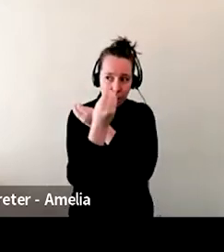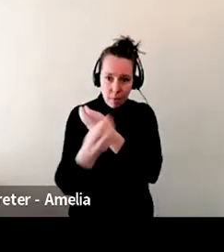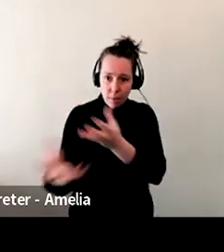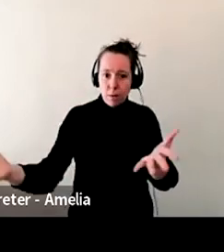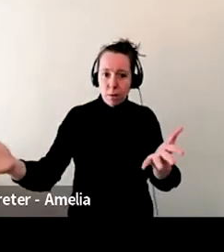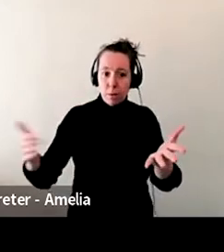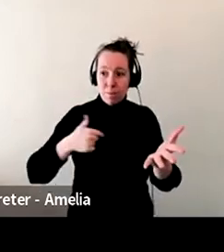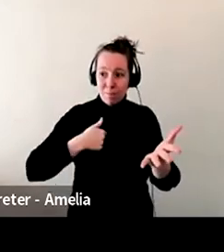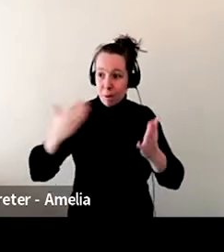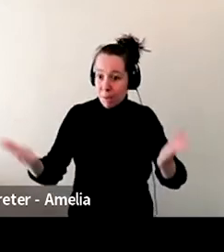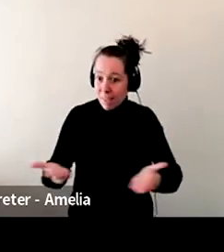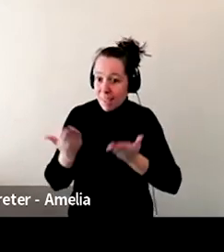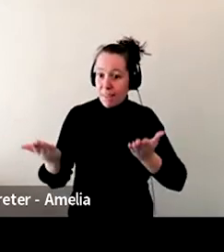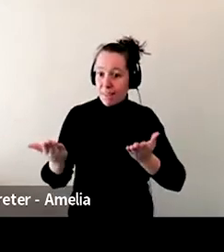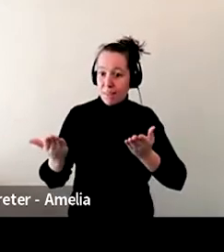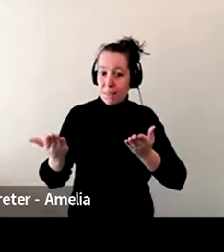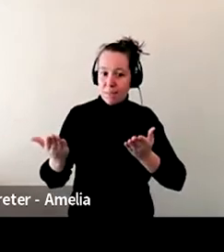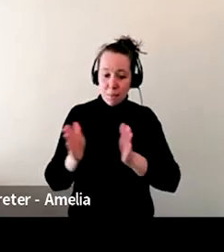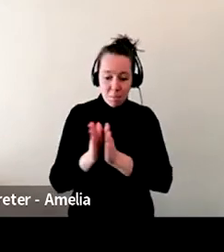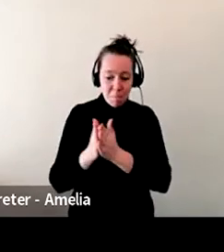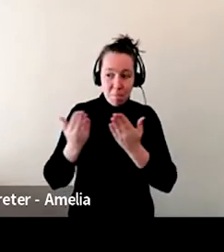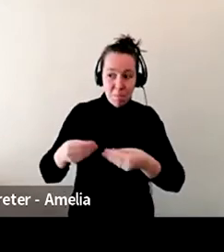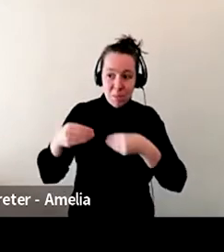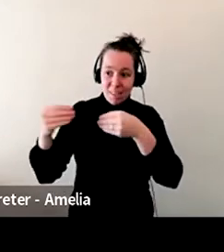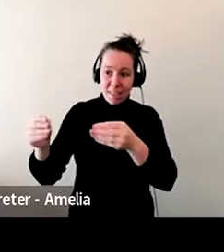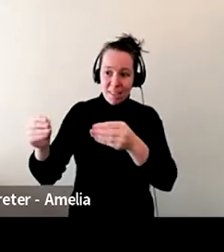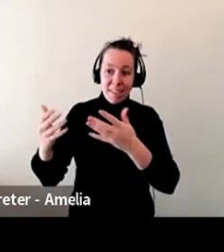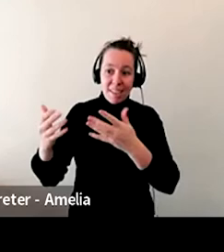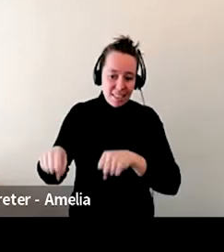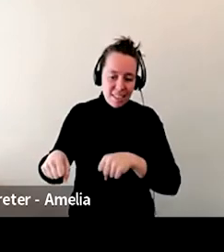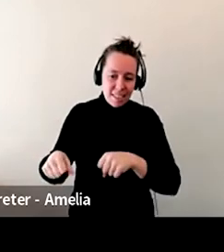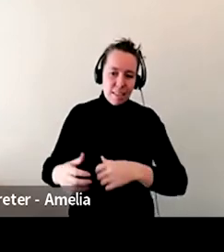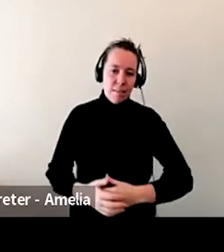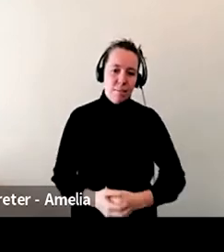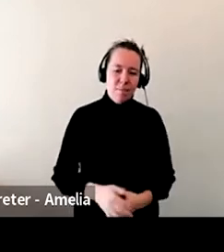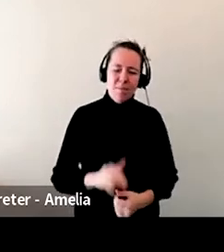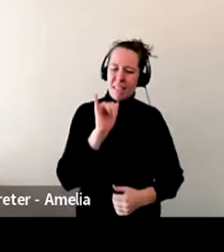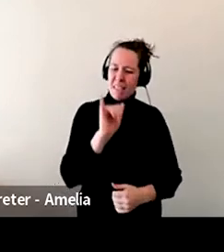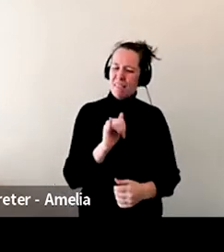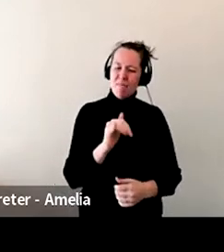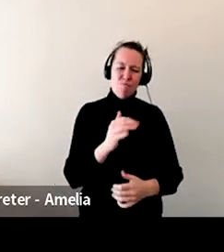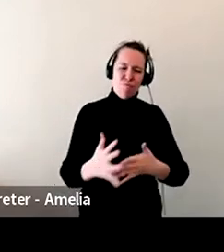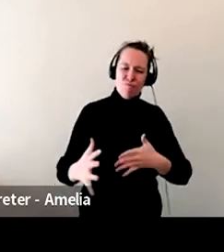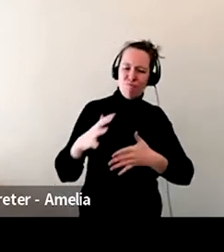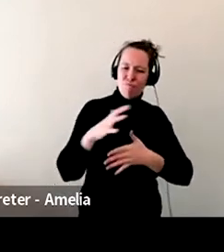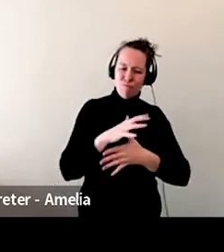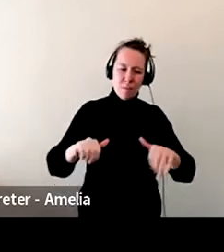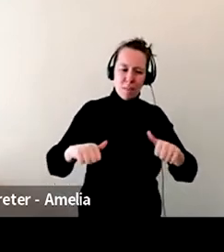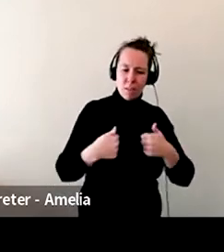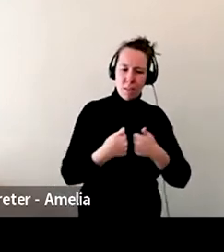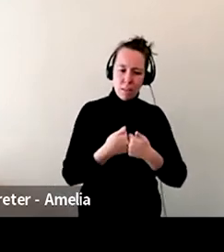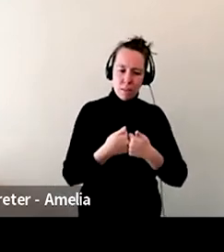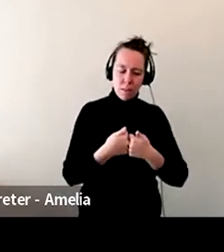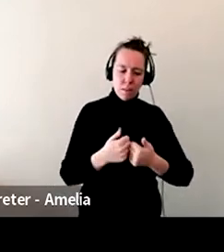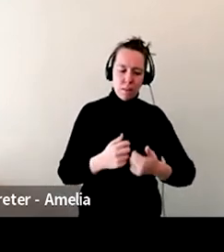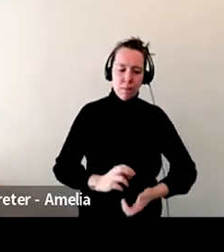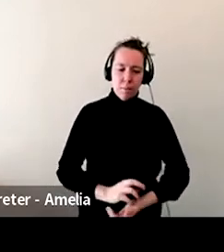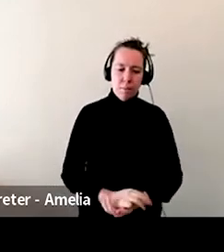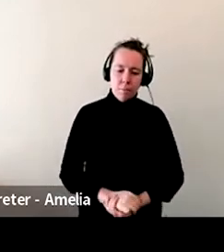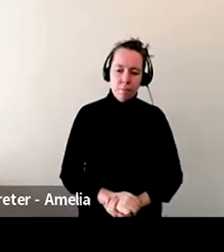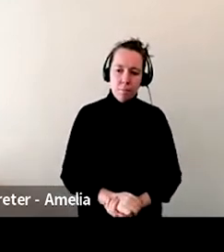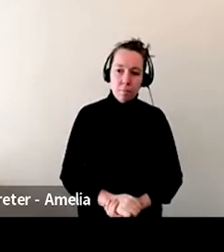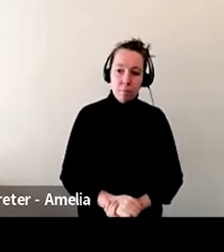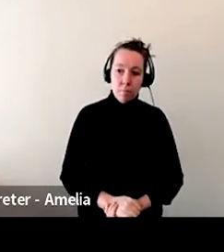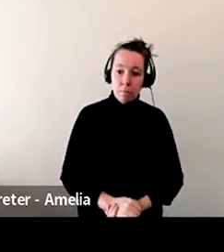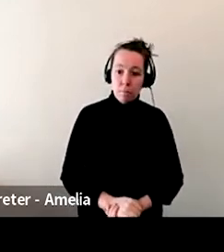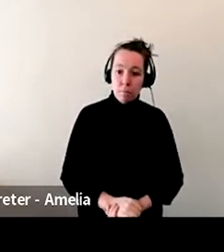so that, I think that was our biggest challenge. It's just letting people know about us when you're, you're starting from scratch. We were lucky